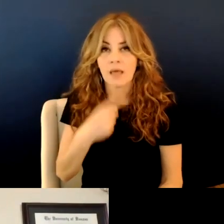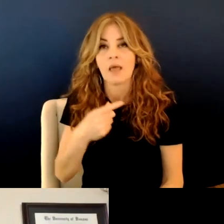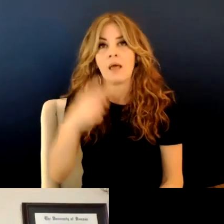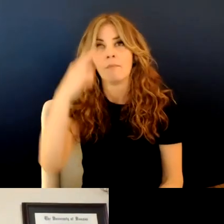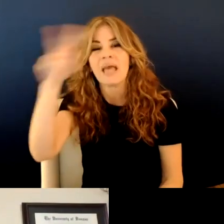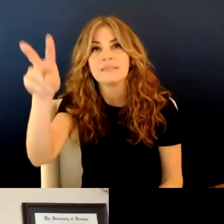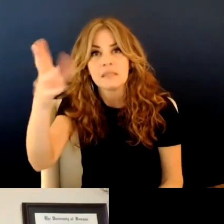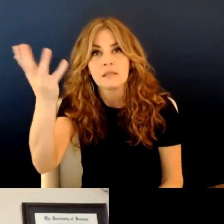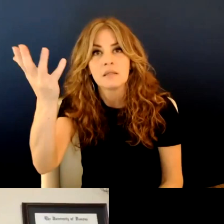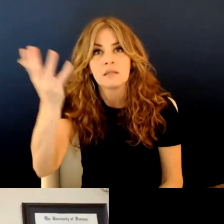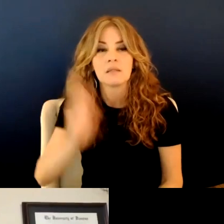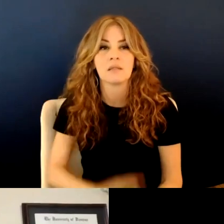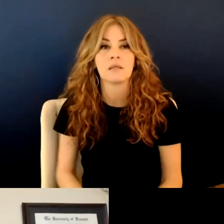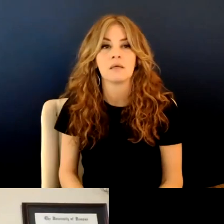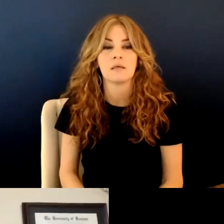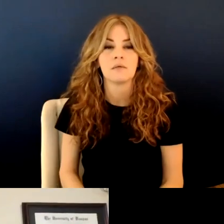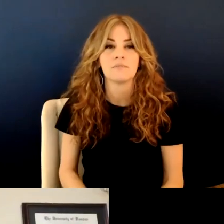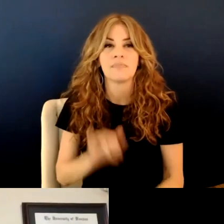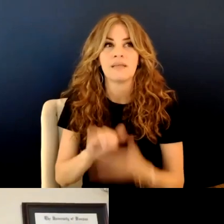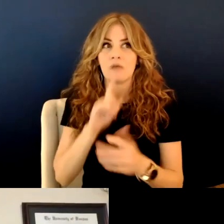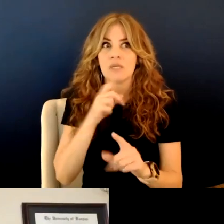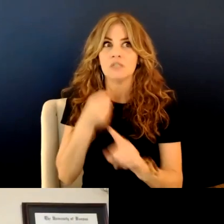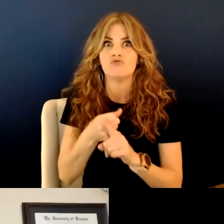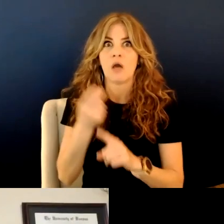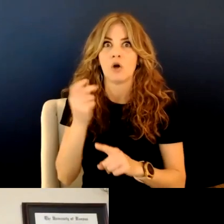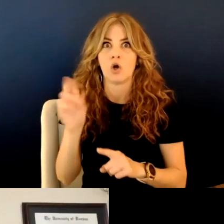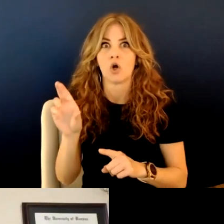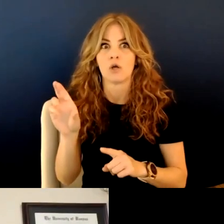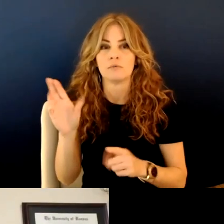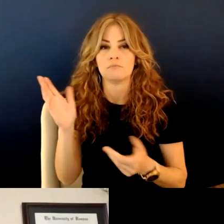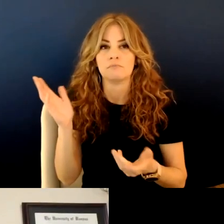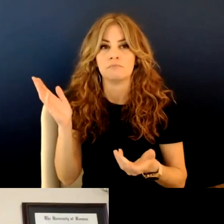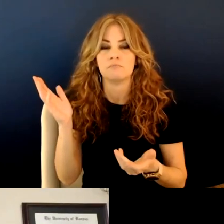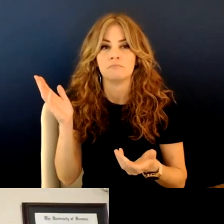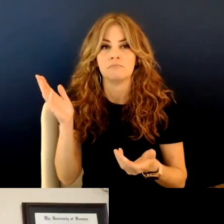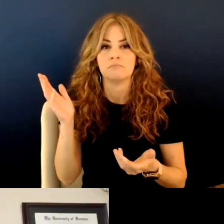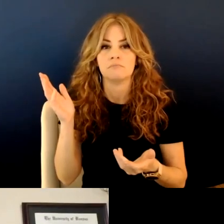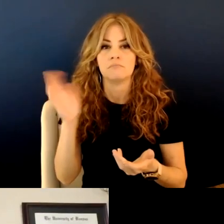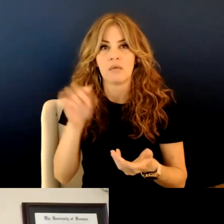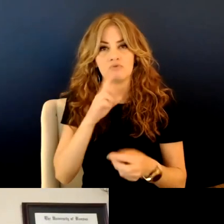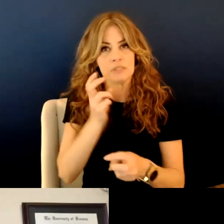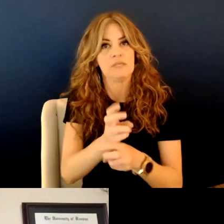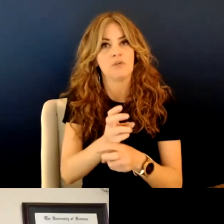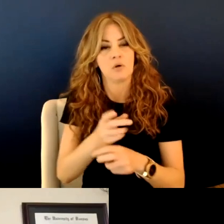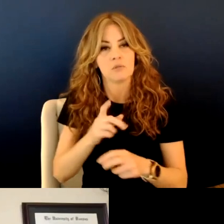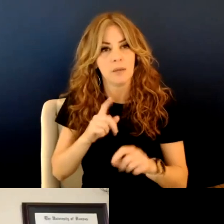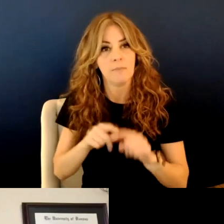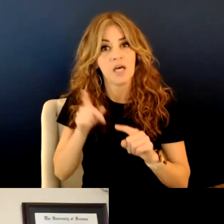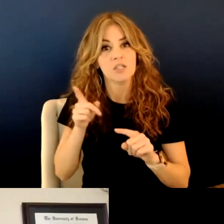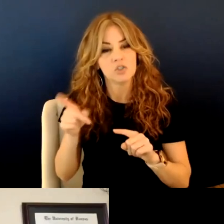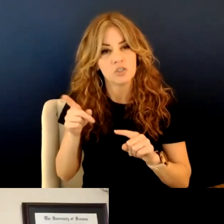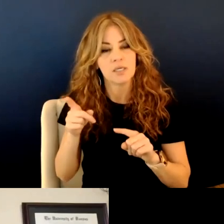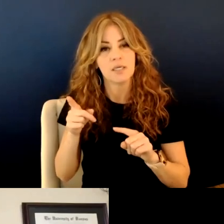Um, and that, that really struck her. And that was, um, something that was really difficult, but she started tying